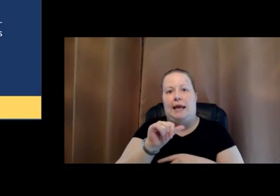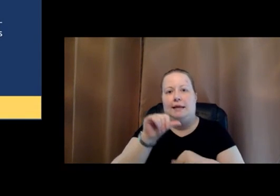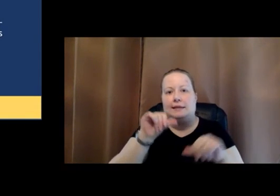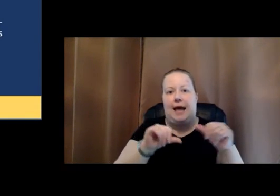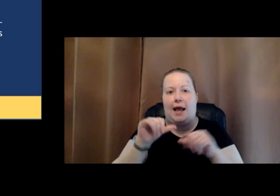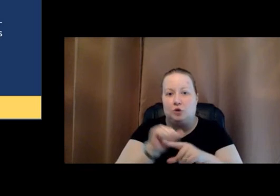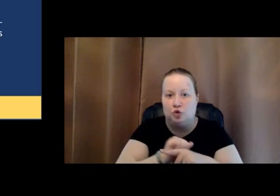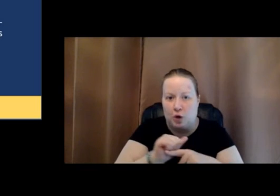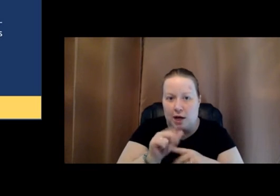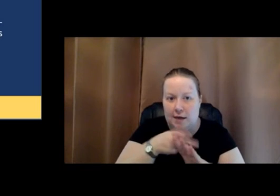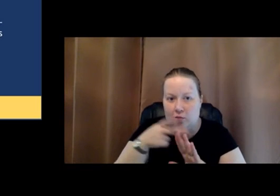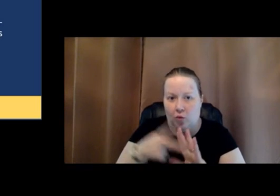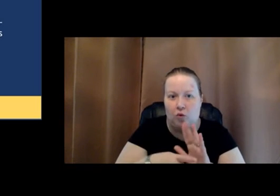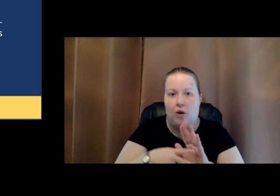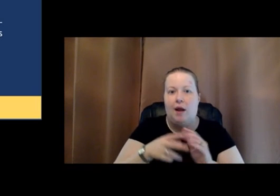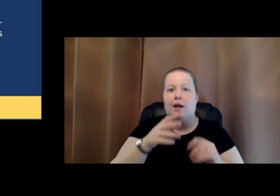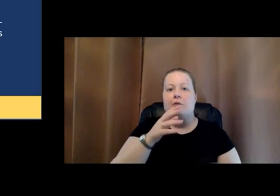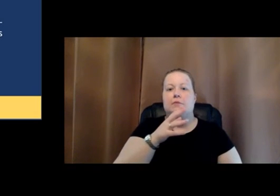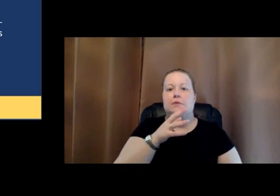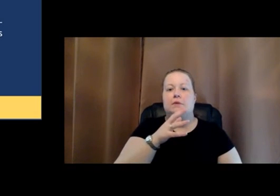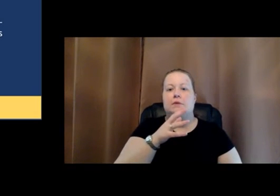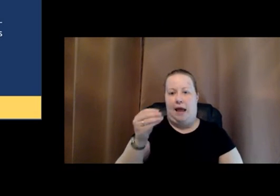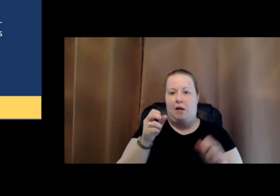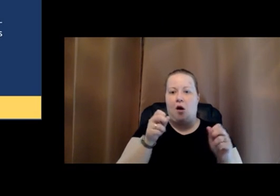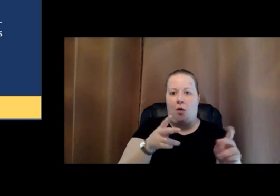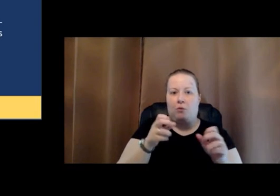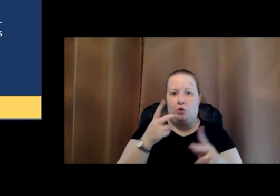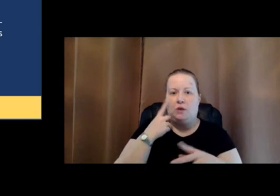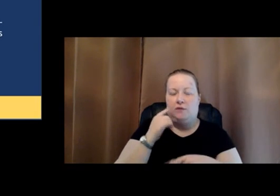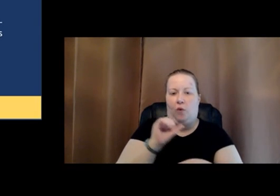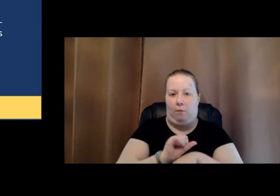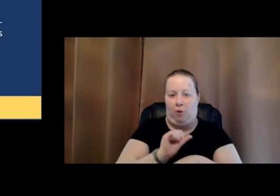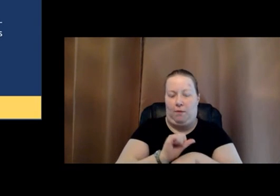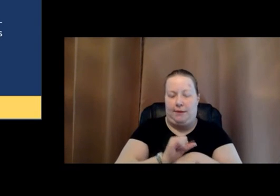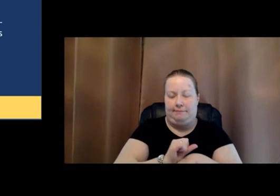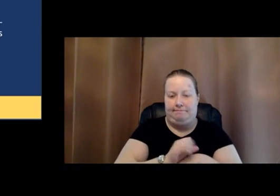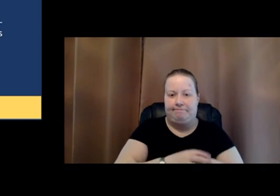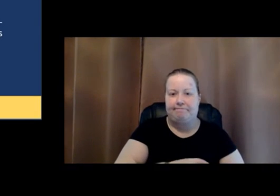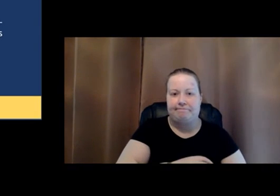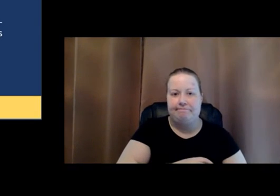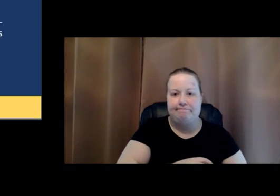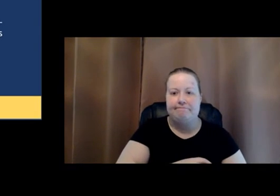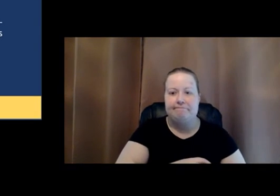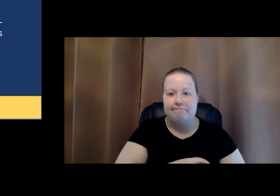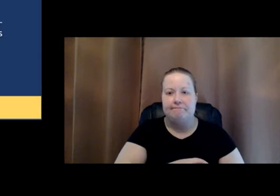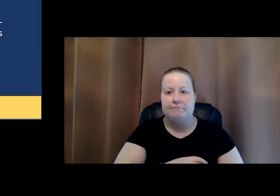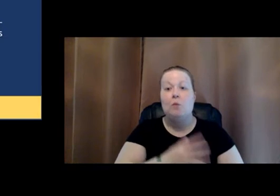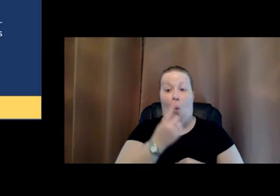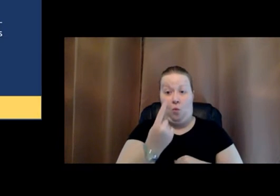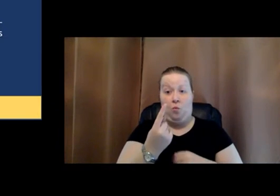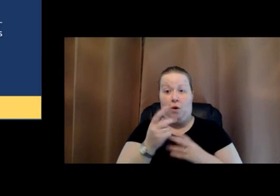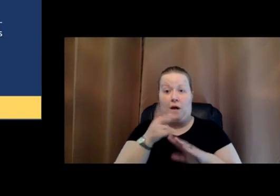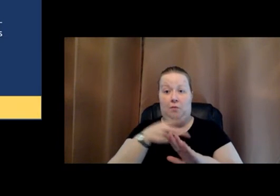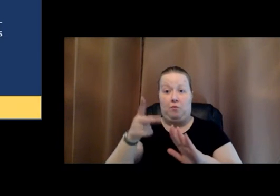programs and opportunities for employment. One of the programs that they are doing is